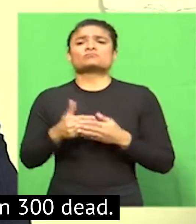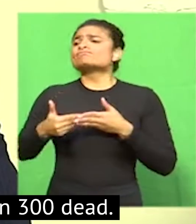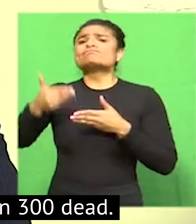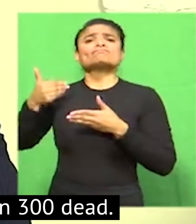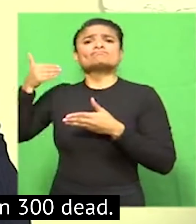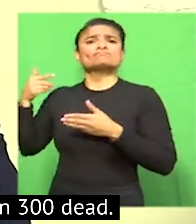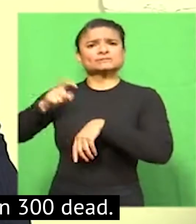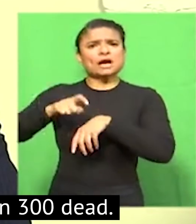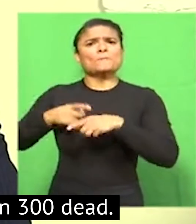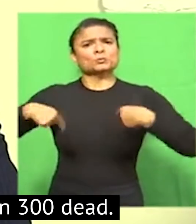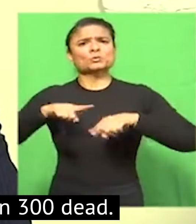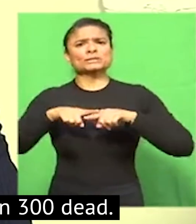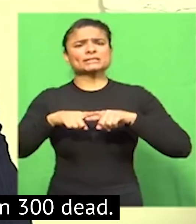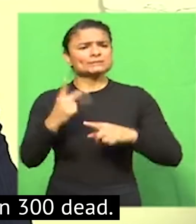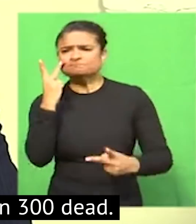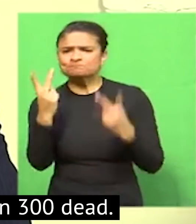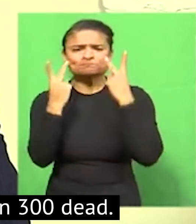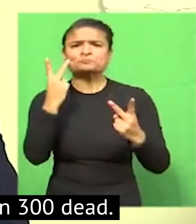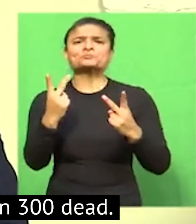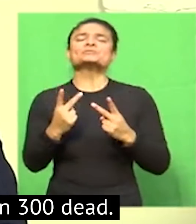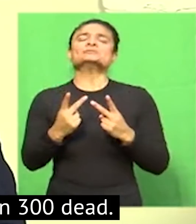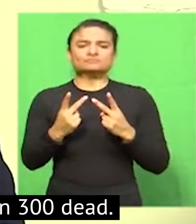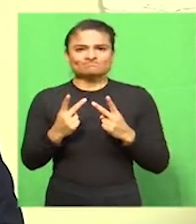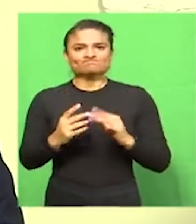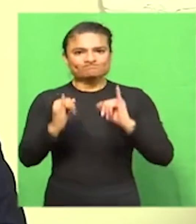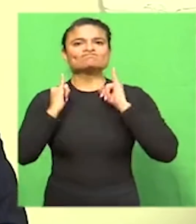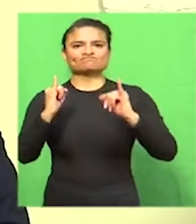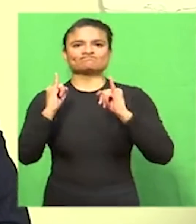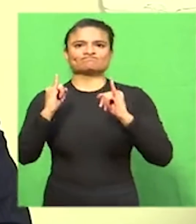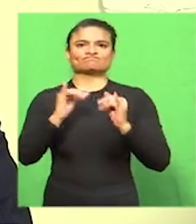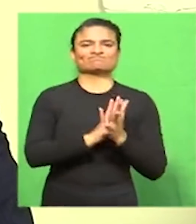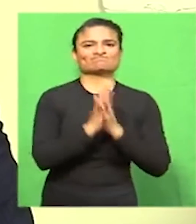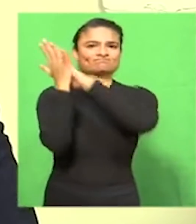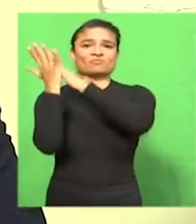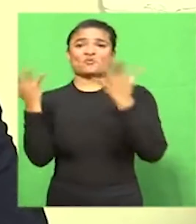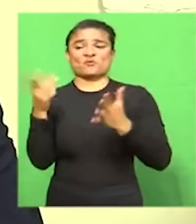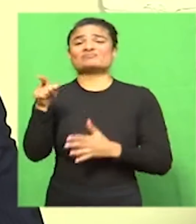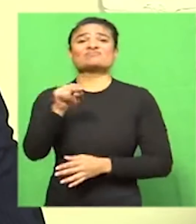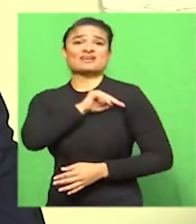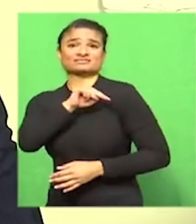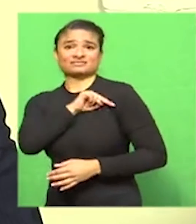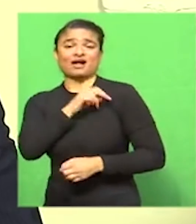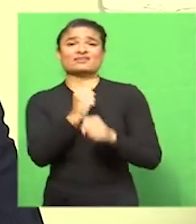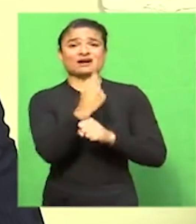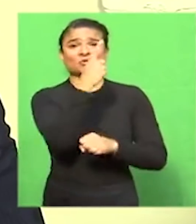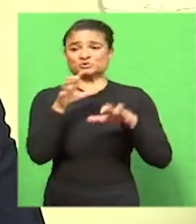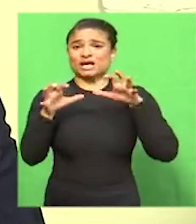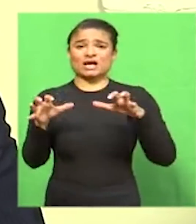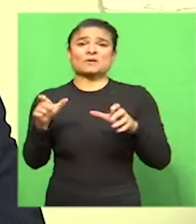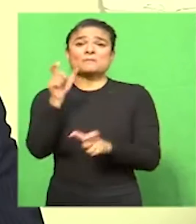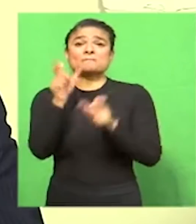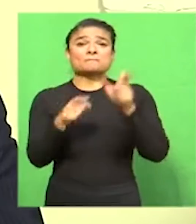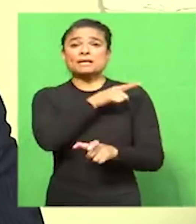to deliberate and planned and coordinated acts of violence designed to create